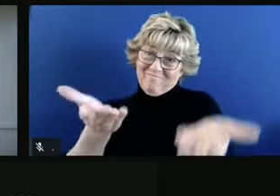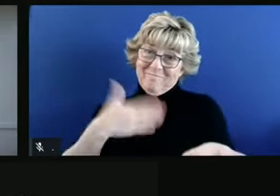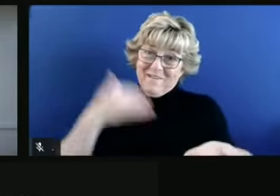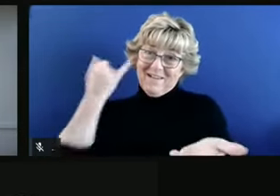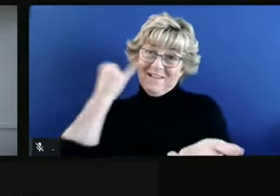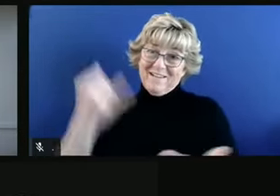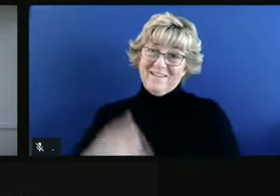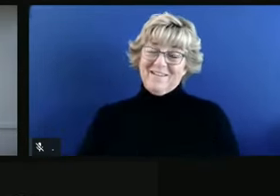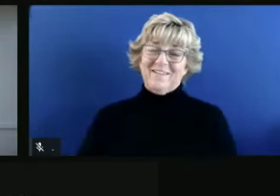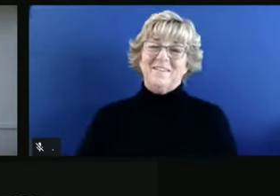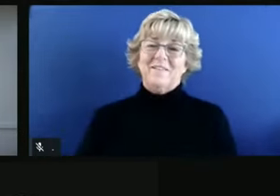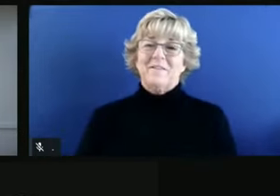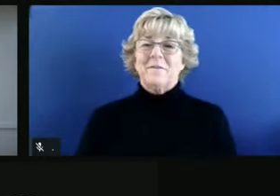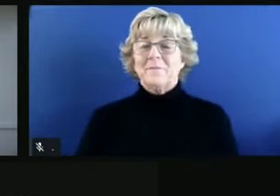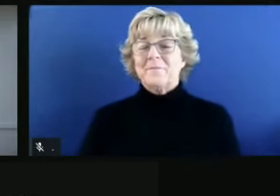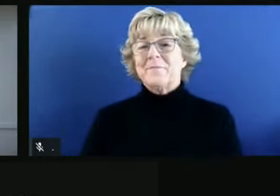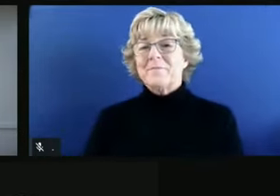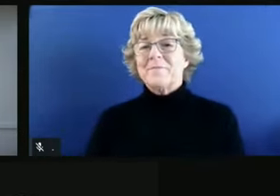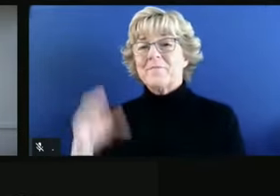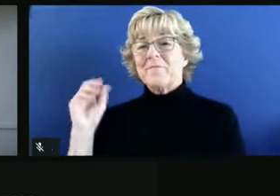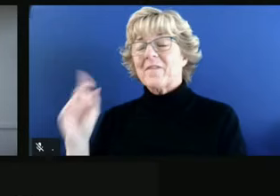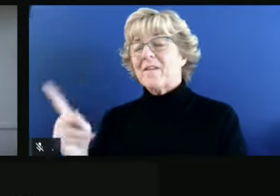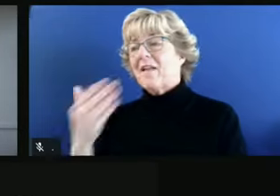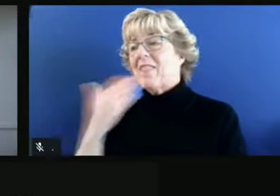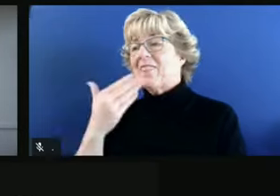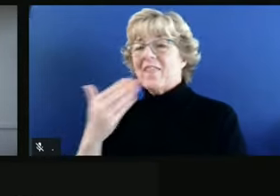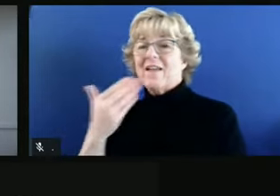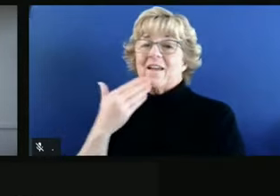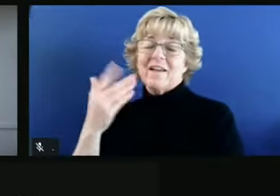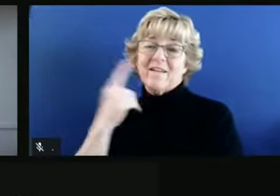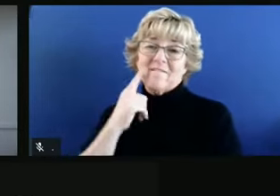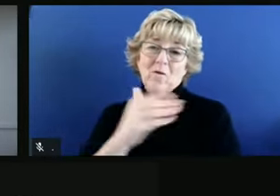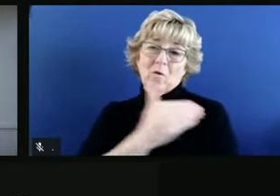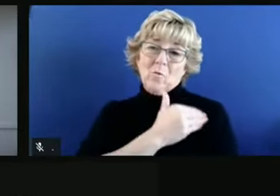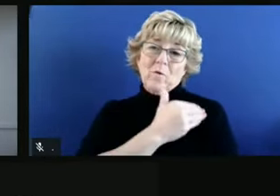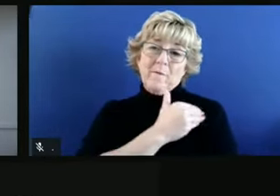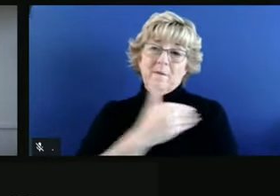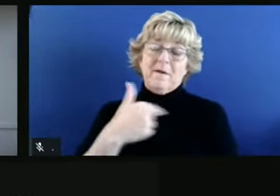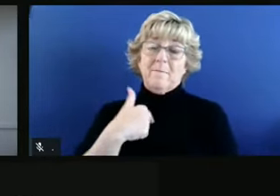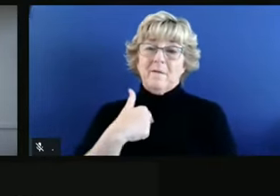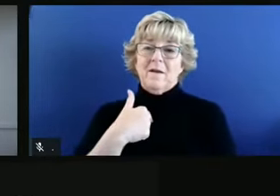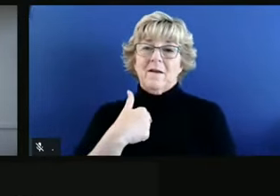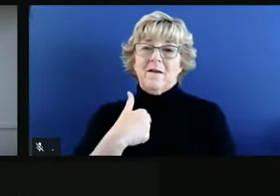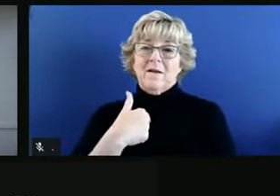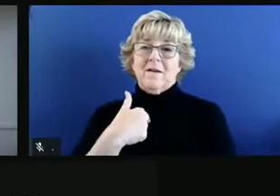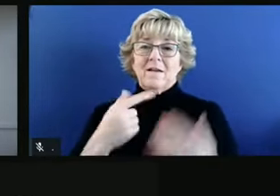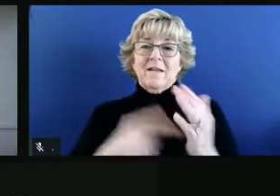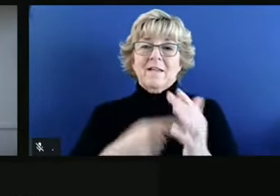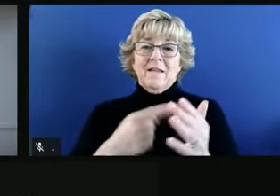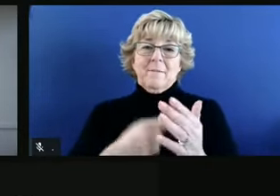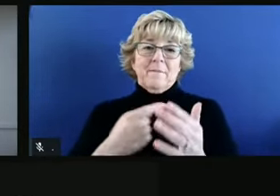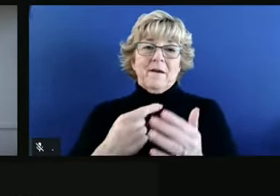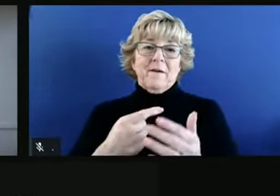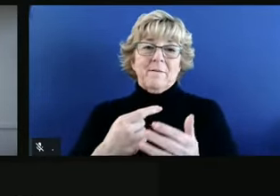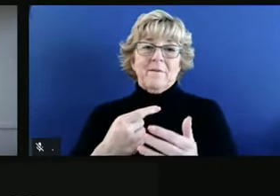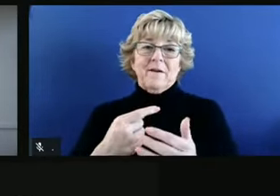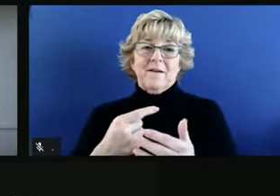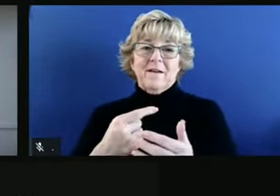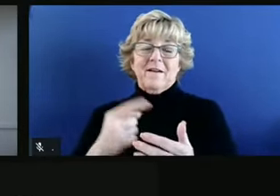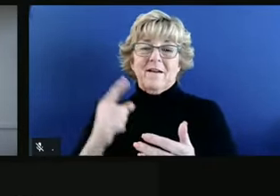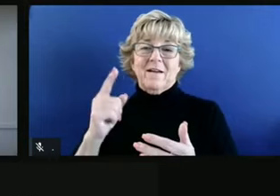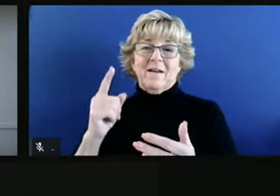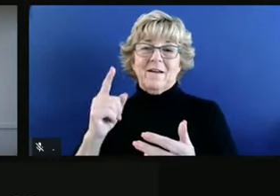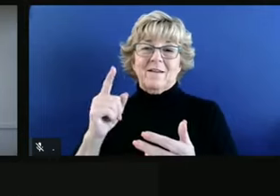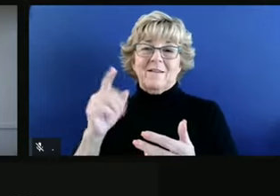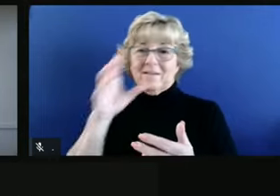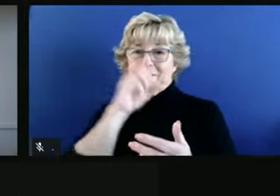Yeah, thank you. And thanks for reminding me. I know sometimes because we get more than one question at a time, I miss a few. And I'll come back to